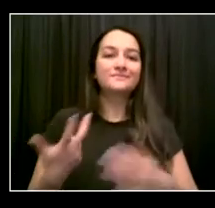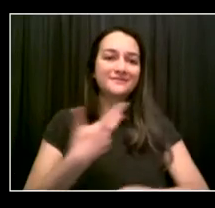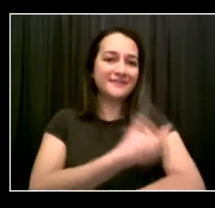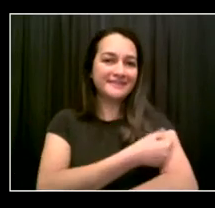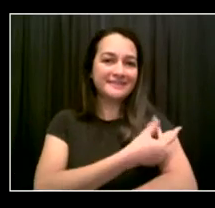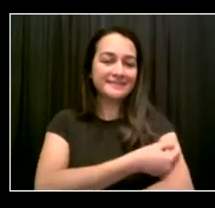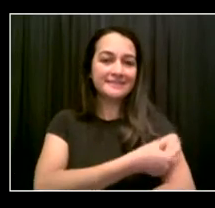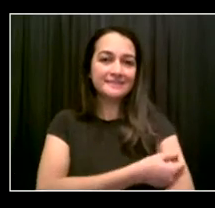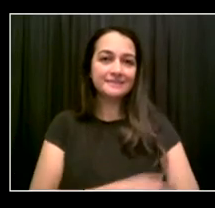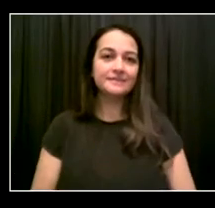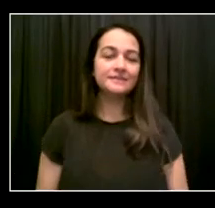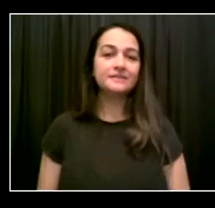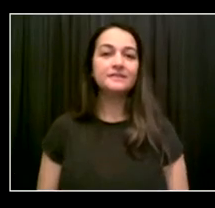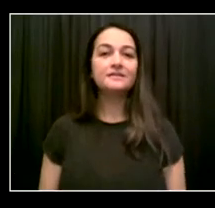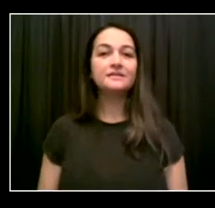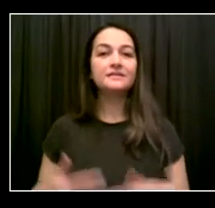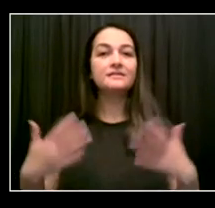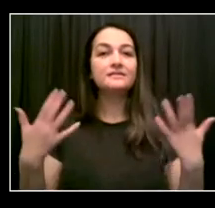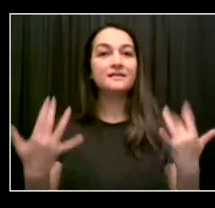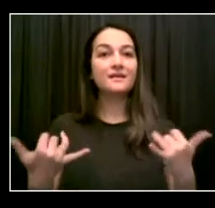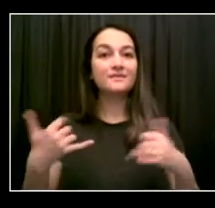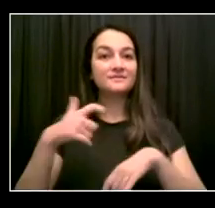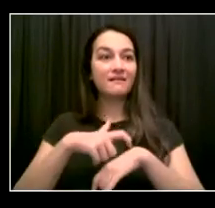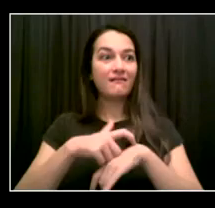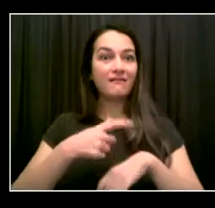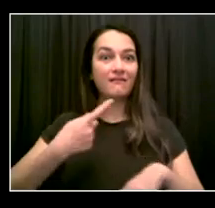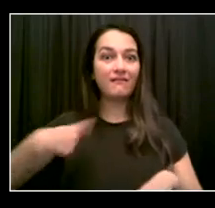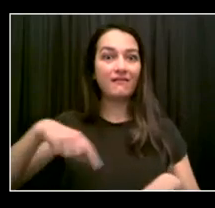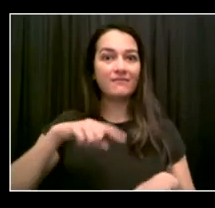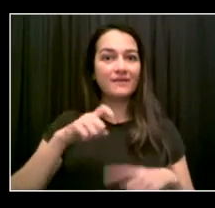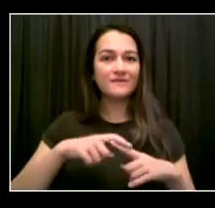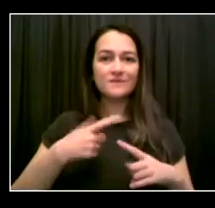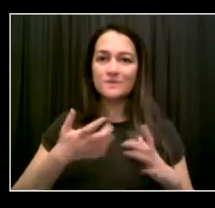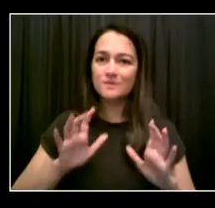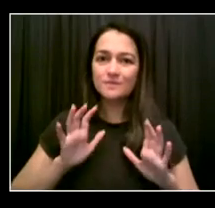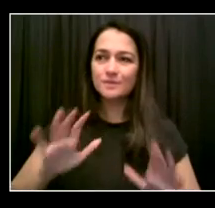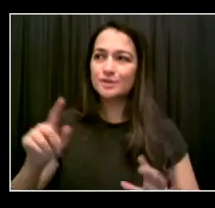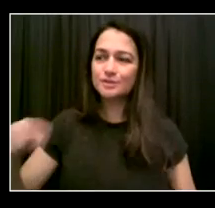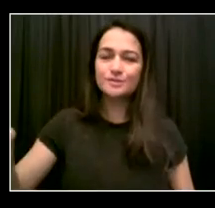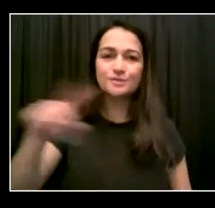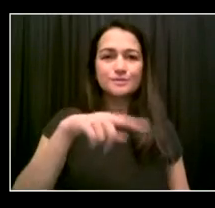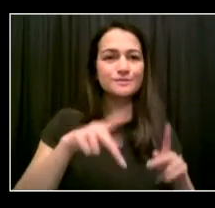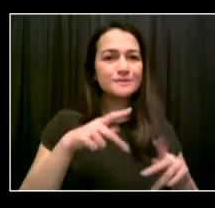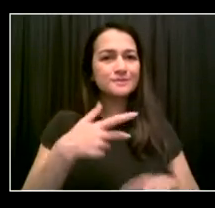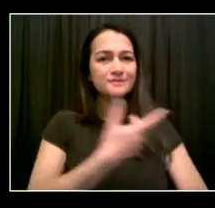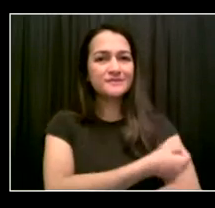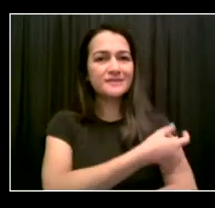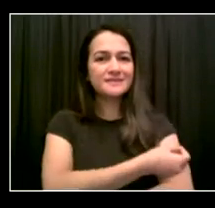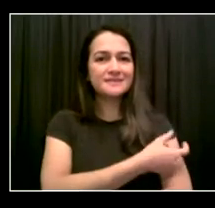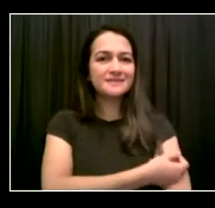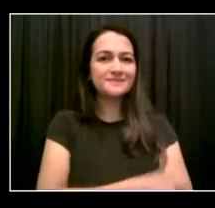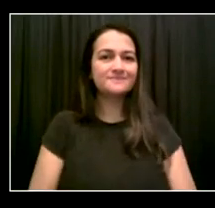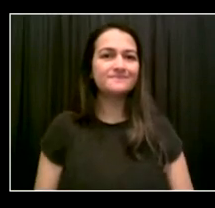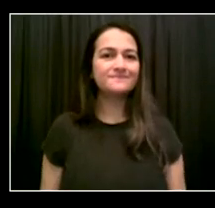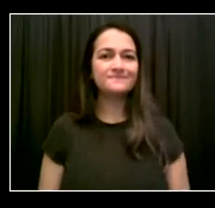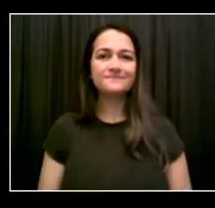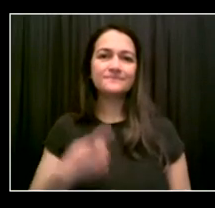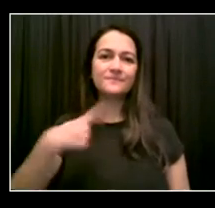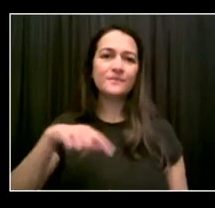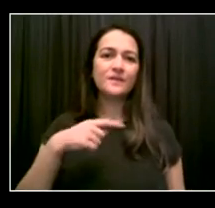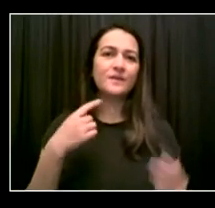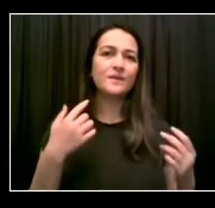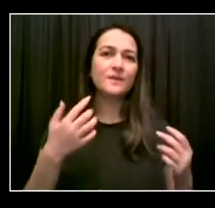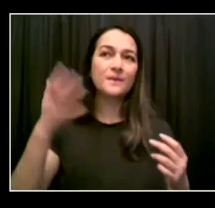this is, this is, it's not going to be like a flick of the switch and this is going to be easy, but it's